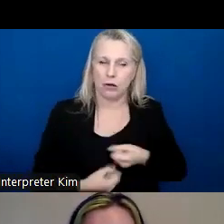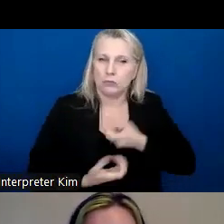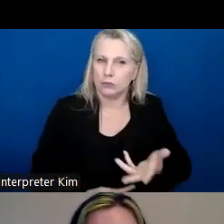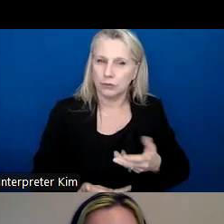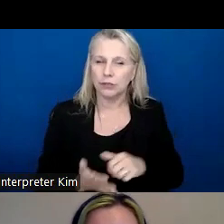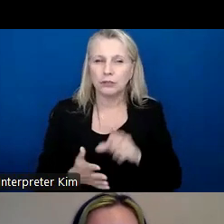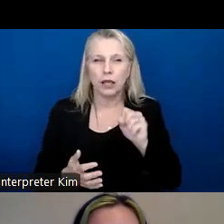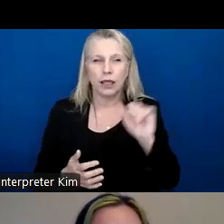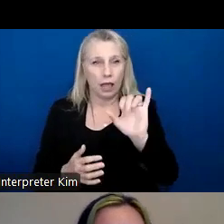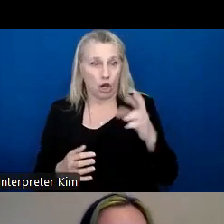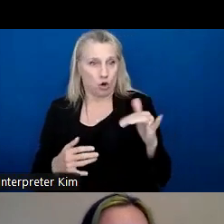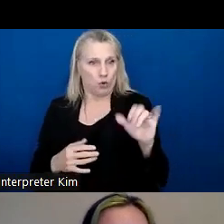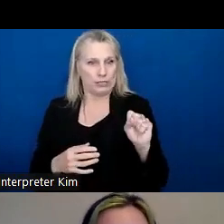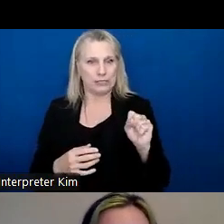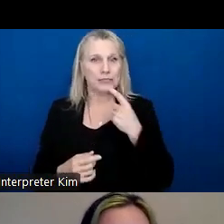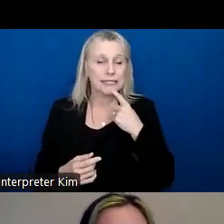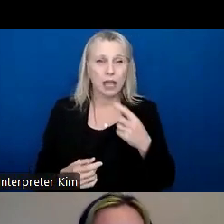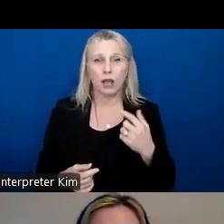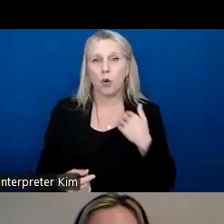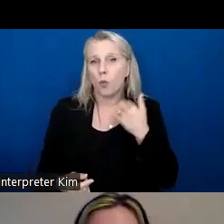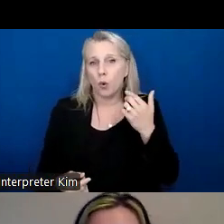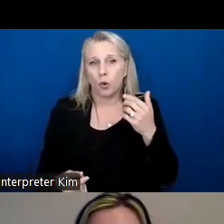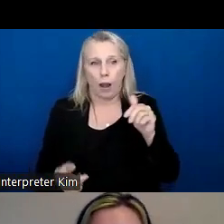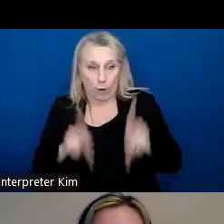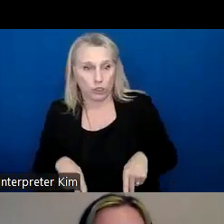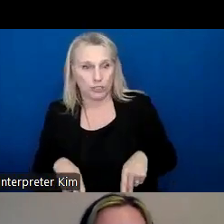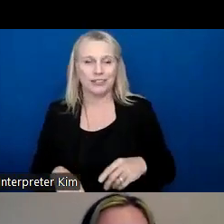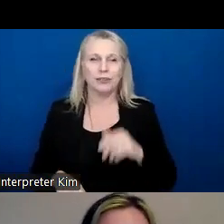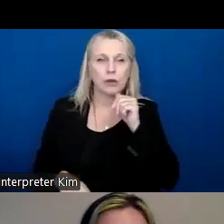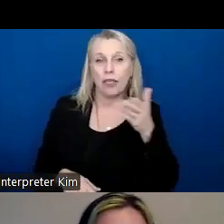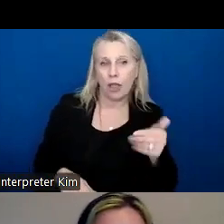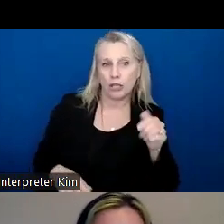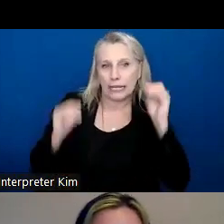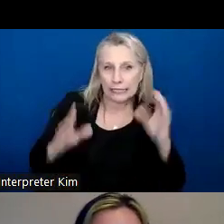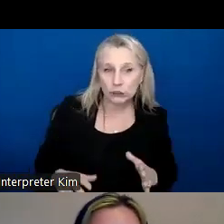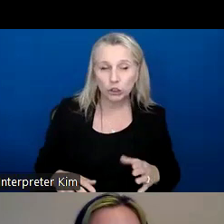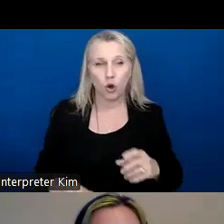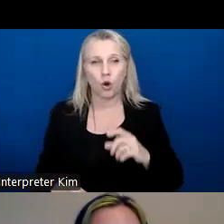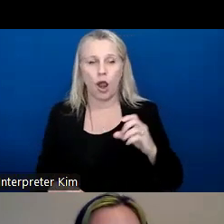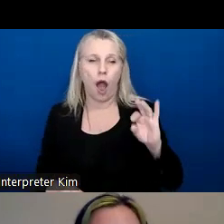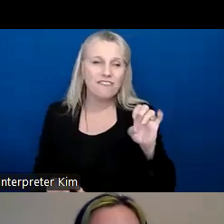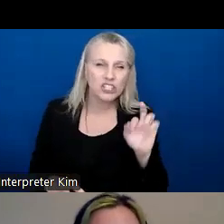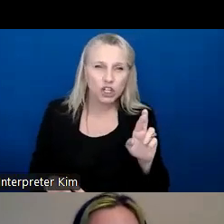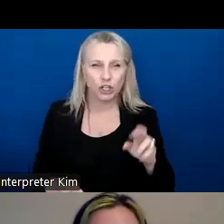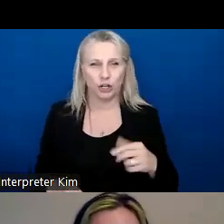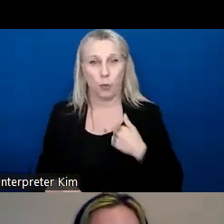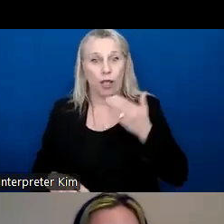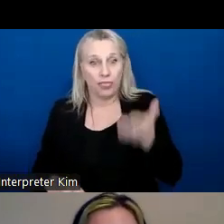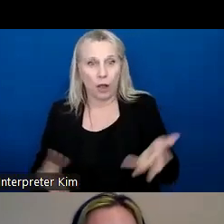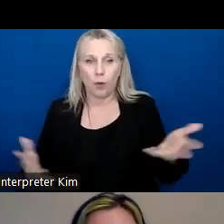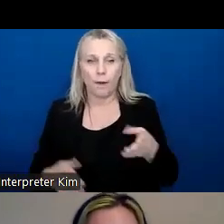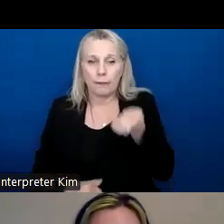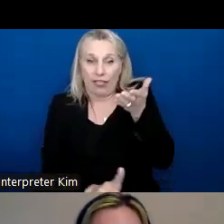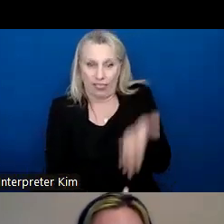Chris was saying, we're not there to be an officer. We're not there to be a teacher. We are here to be a presence